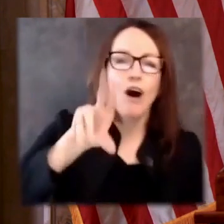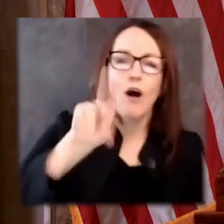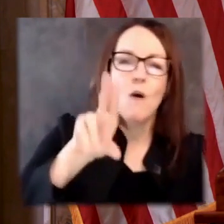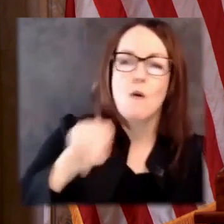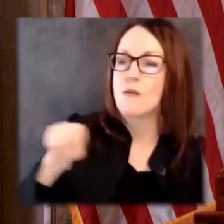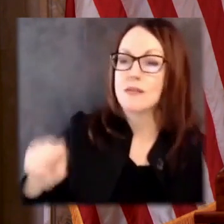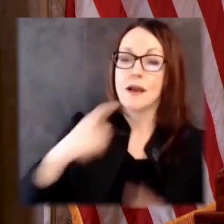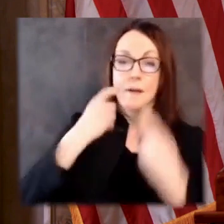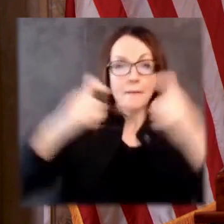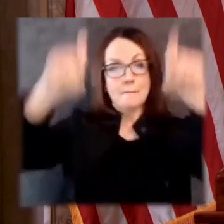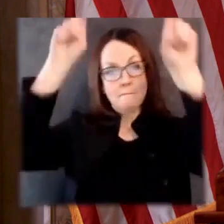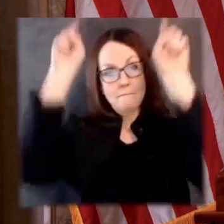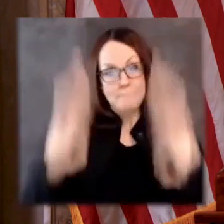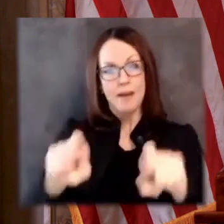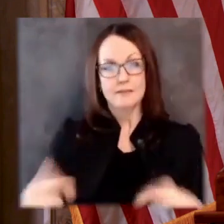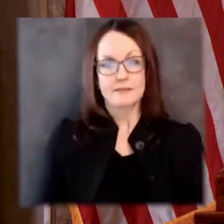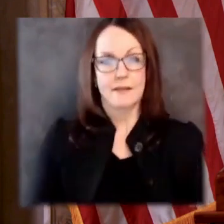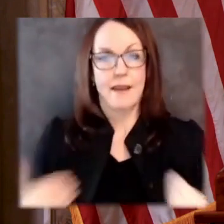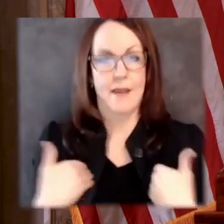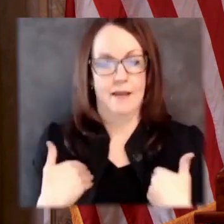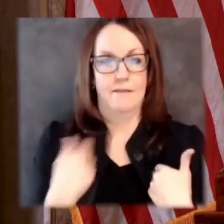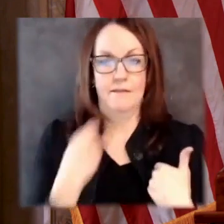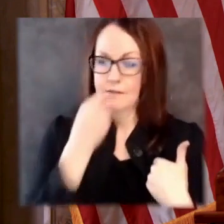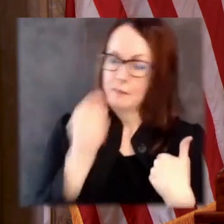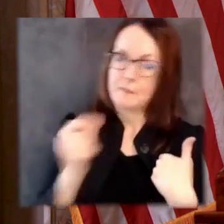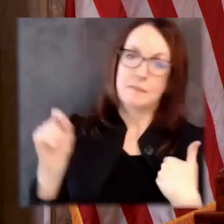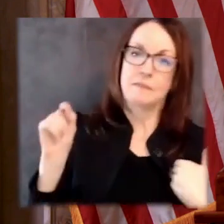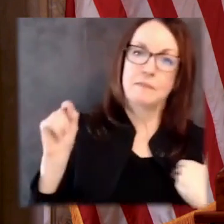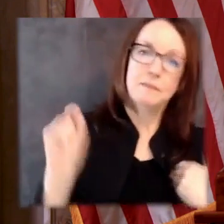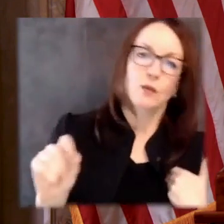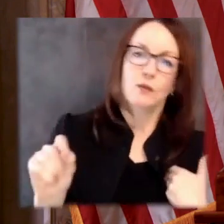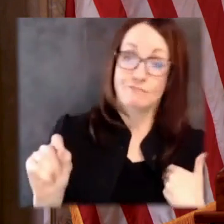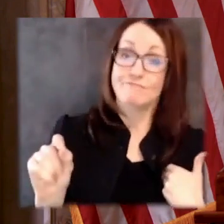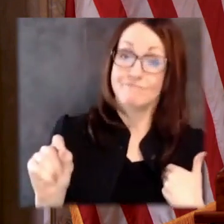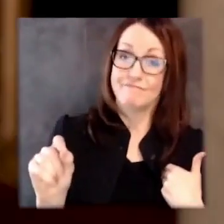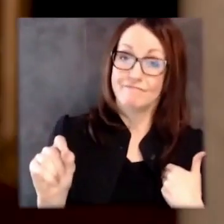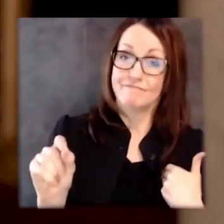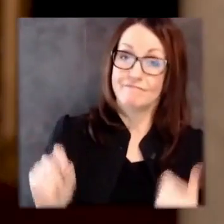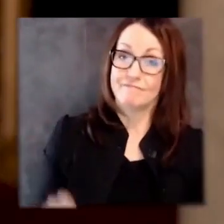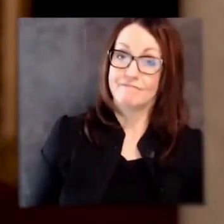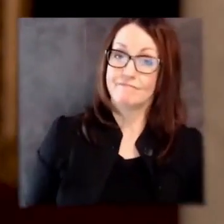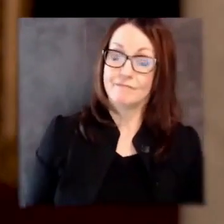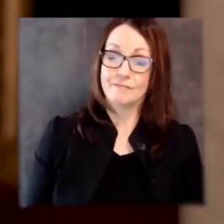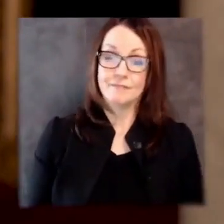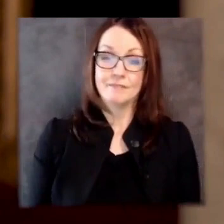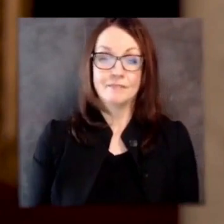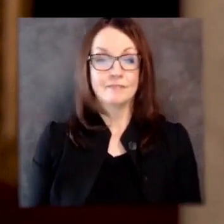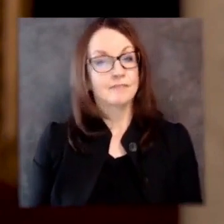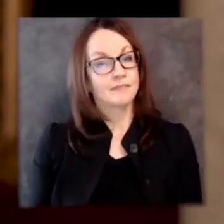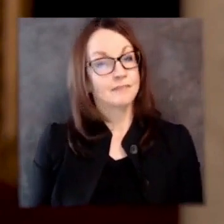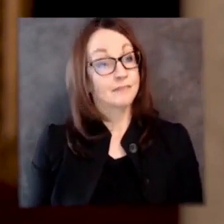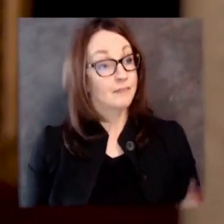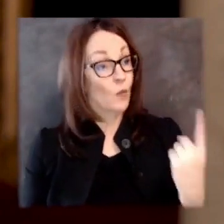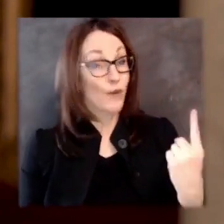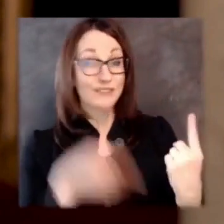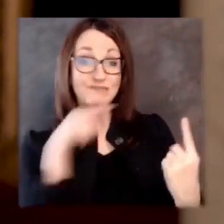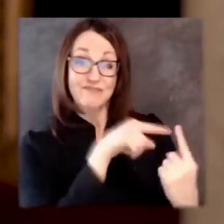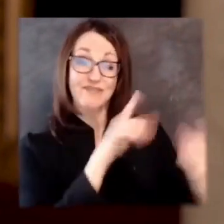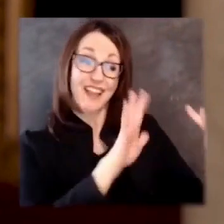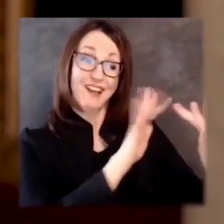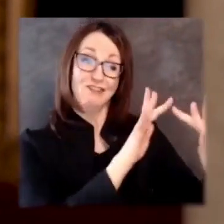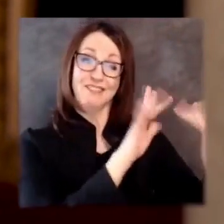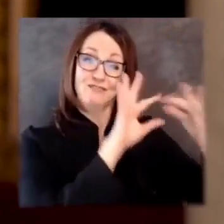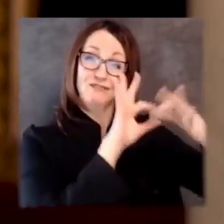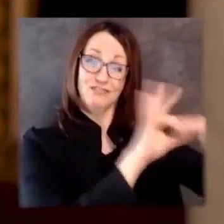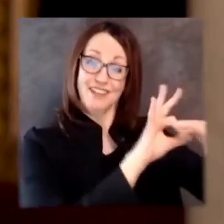to reliable, high-speed internet, period. Now, lack of broadband